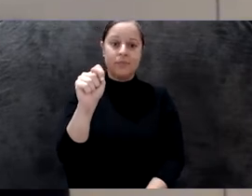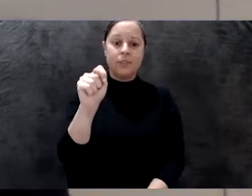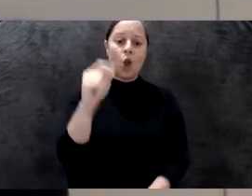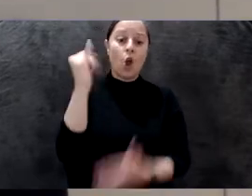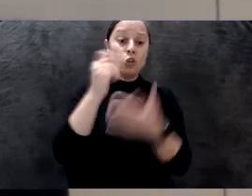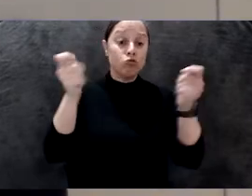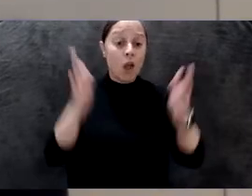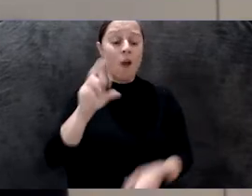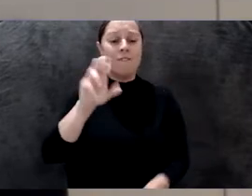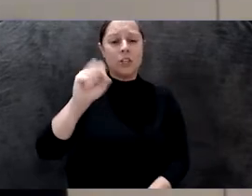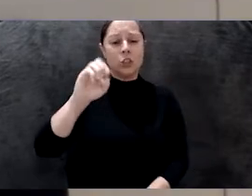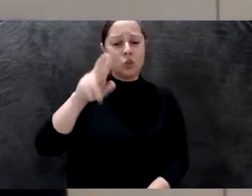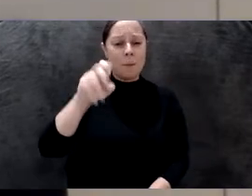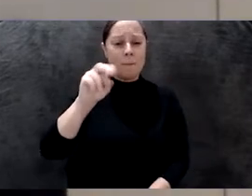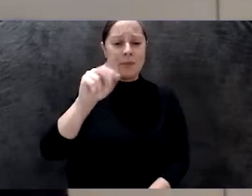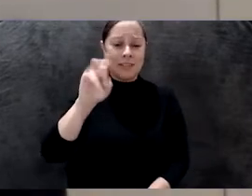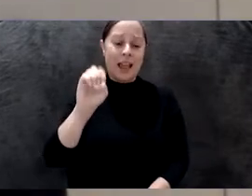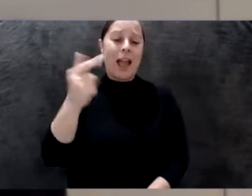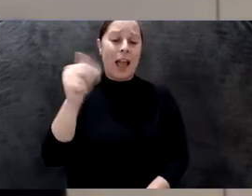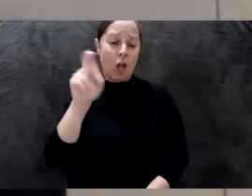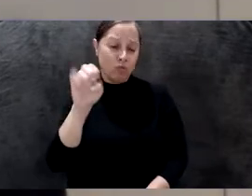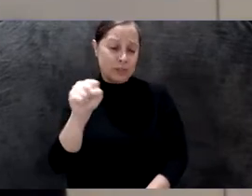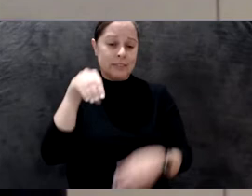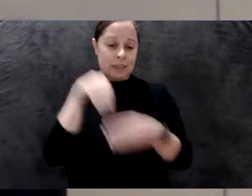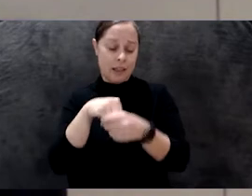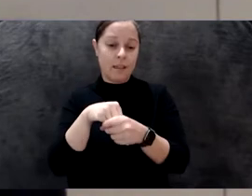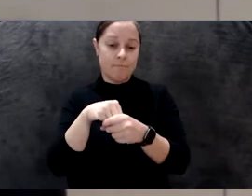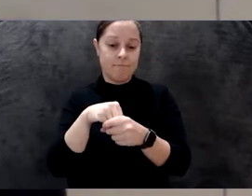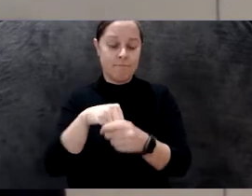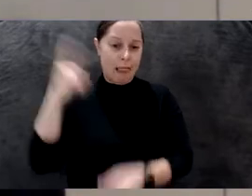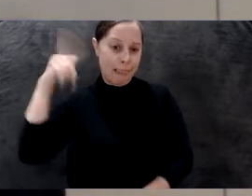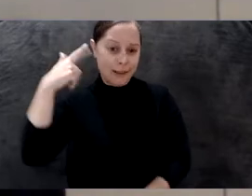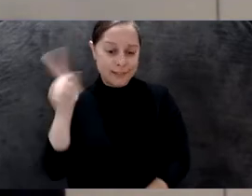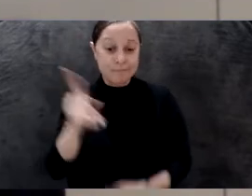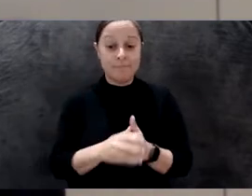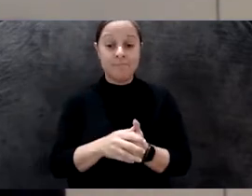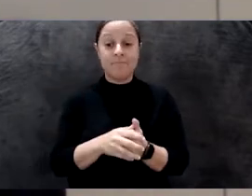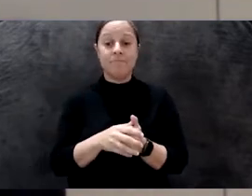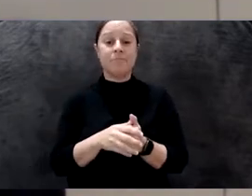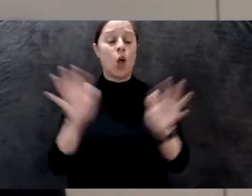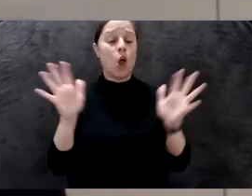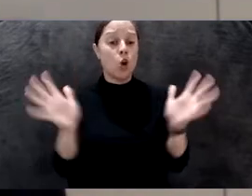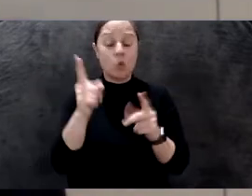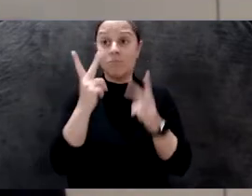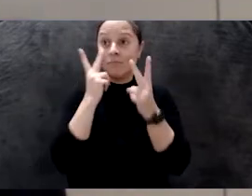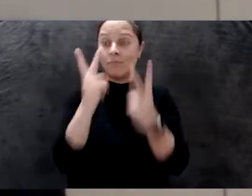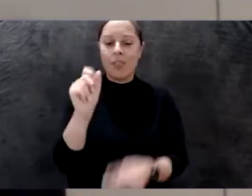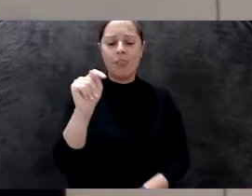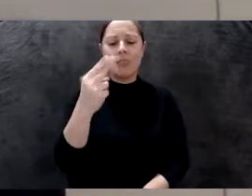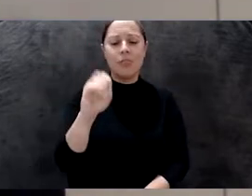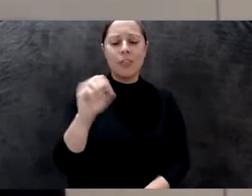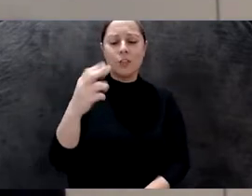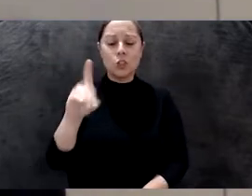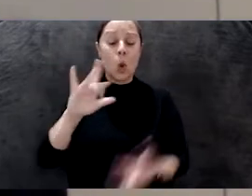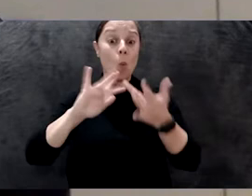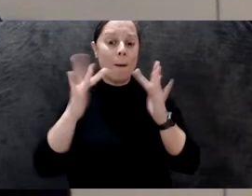Before I leave you all to it, I want to encourage you to visit our website to see our full list of upcoming conversations running through the end